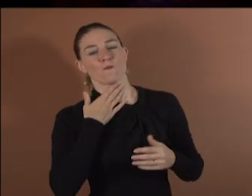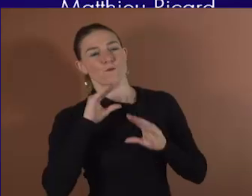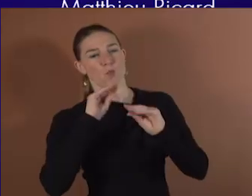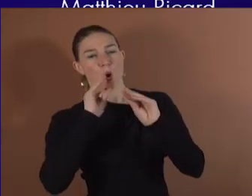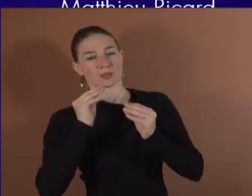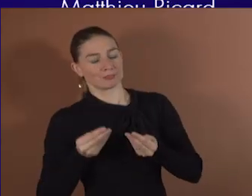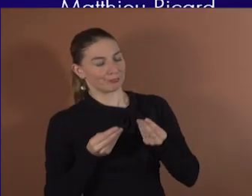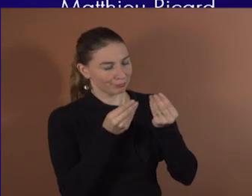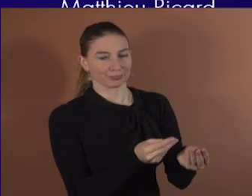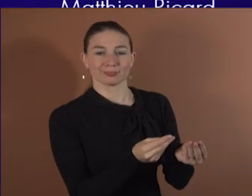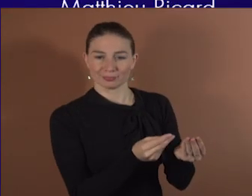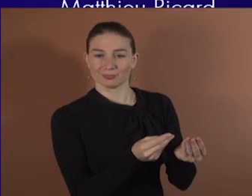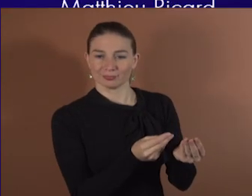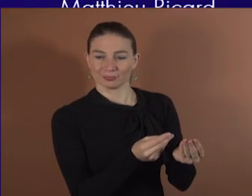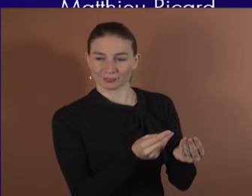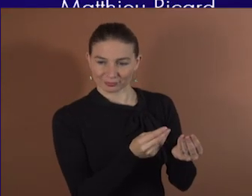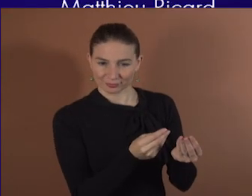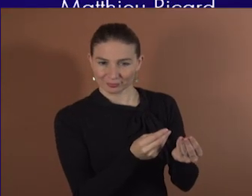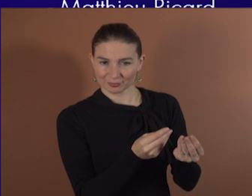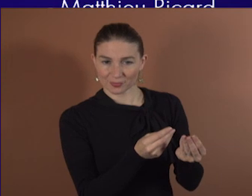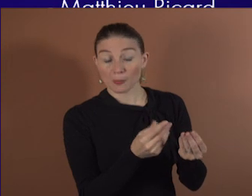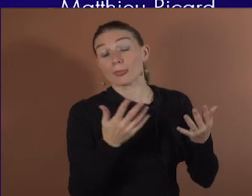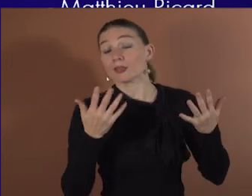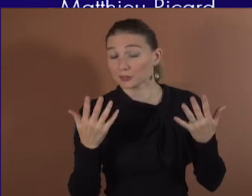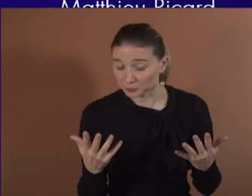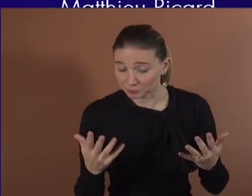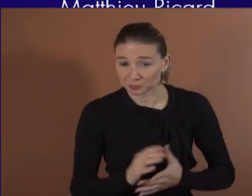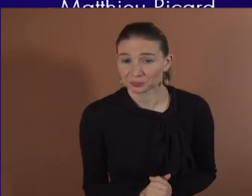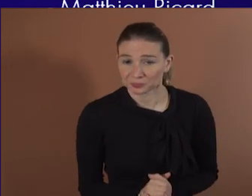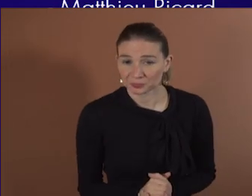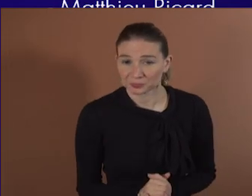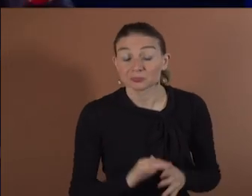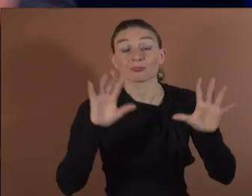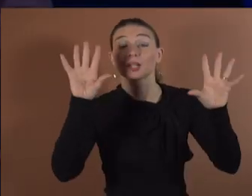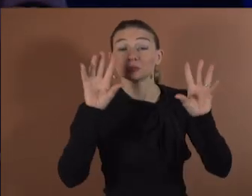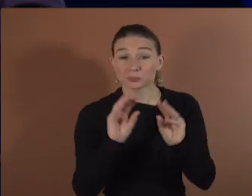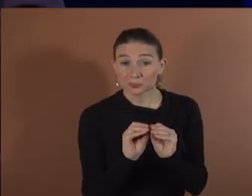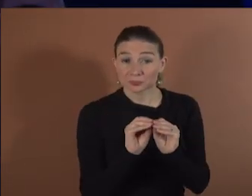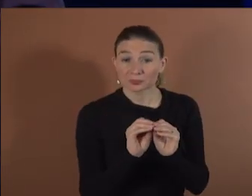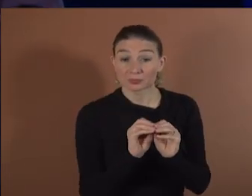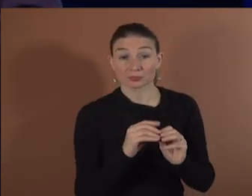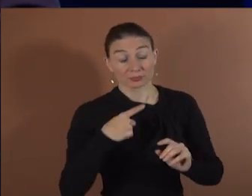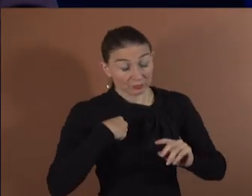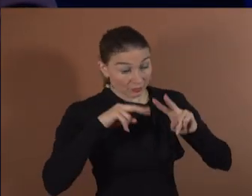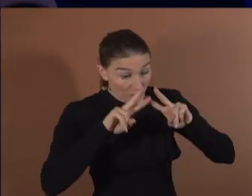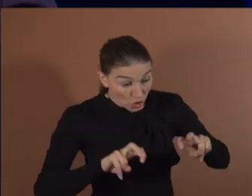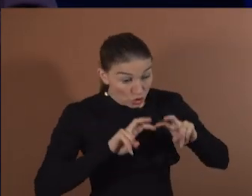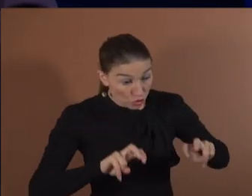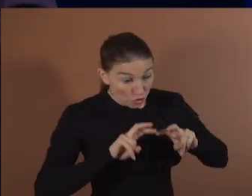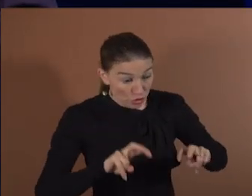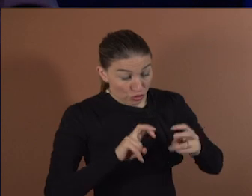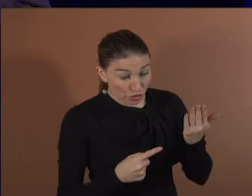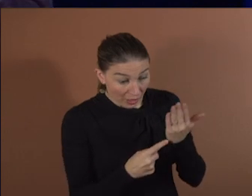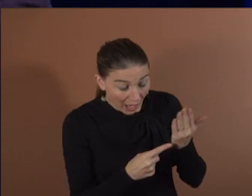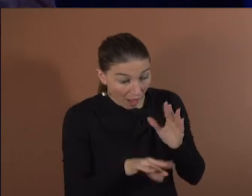In conclusion, we have seen that our technique has already changed the life of many patients.